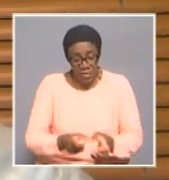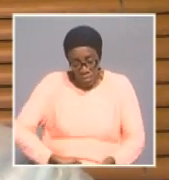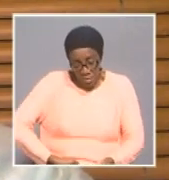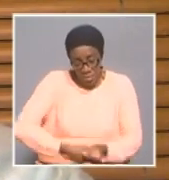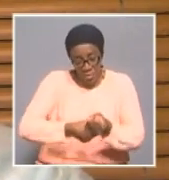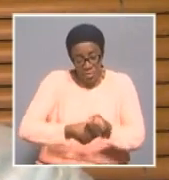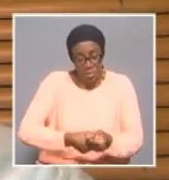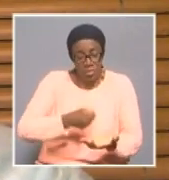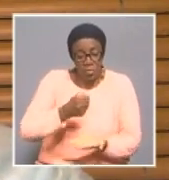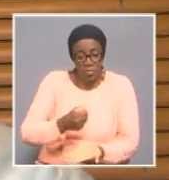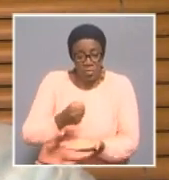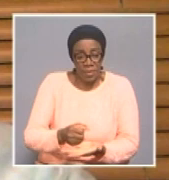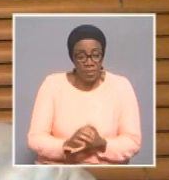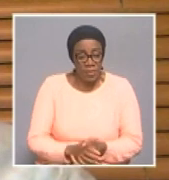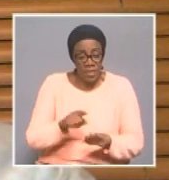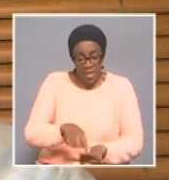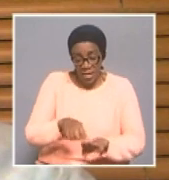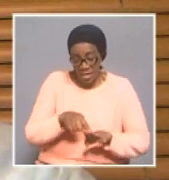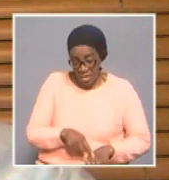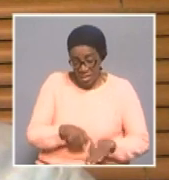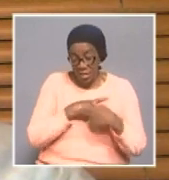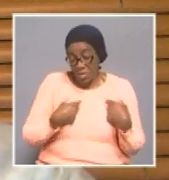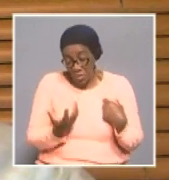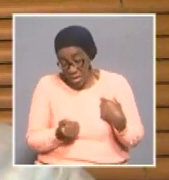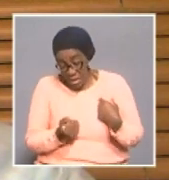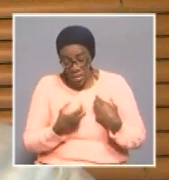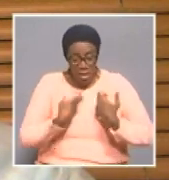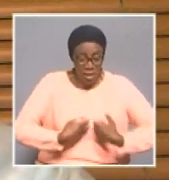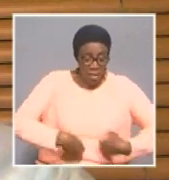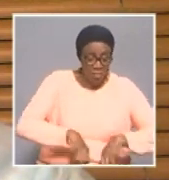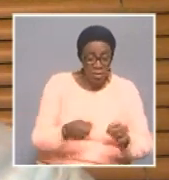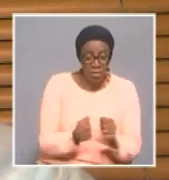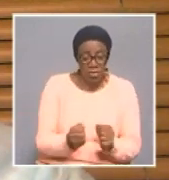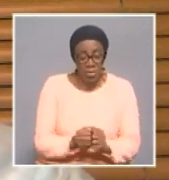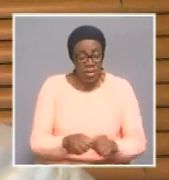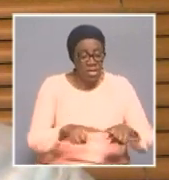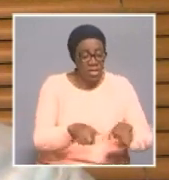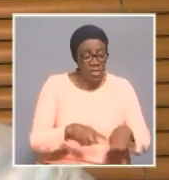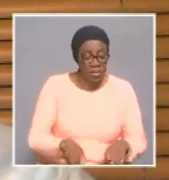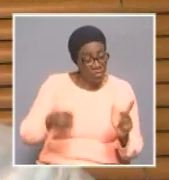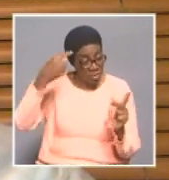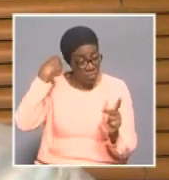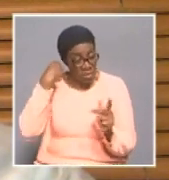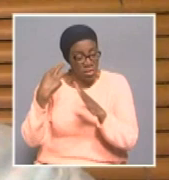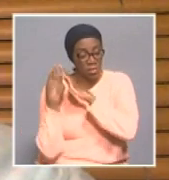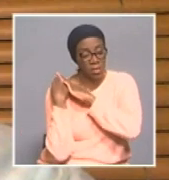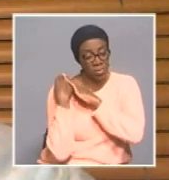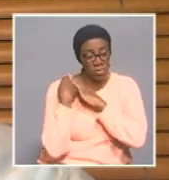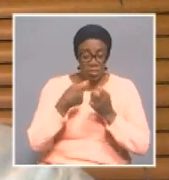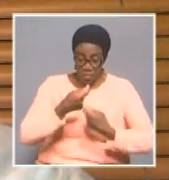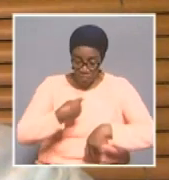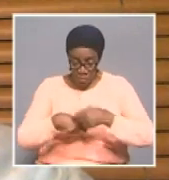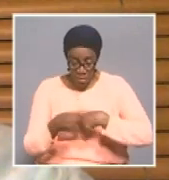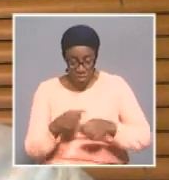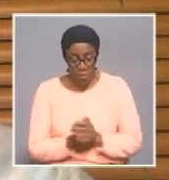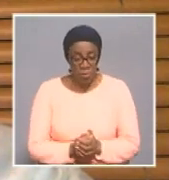Yesterday, there was a meeting of economic clusters, ministers, in order to help out the